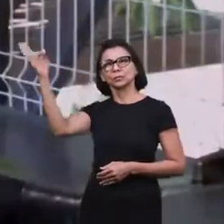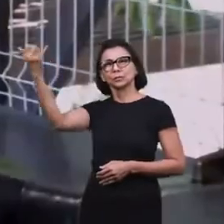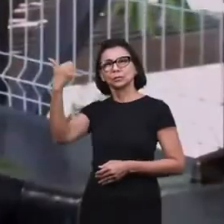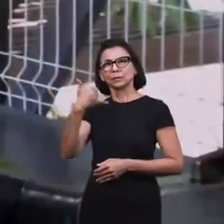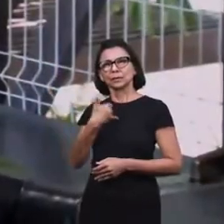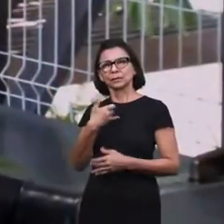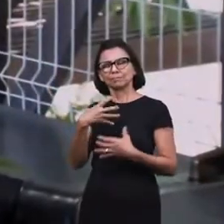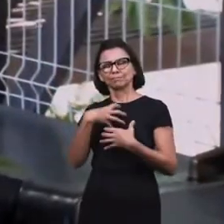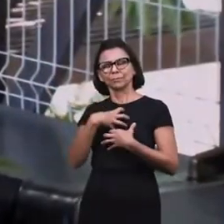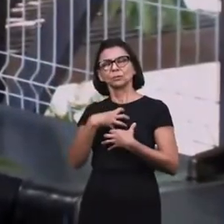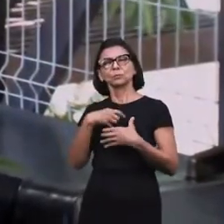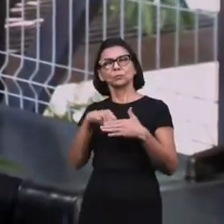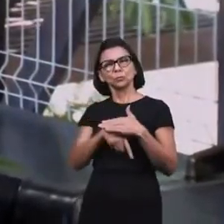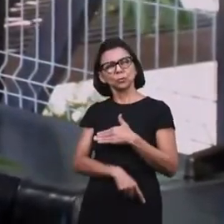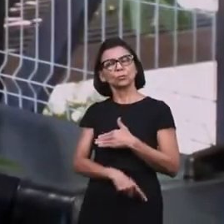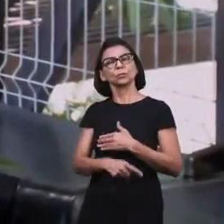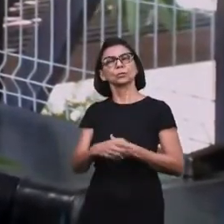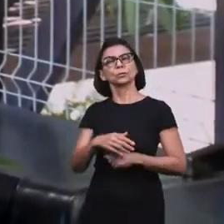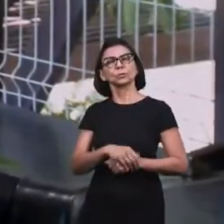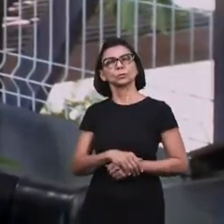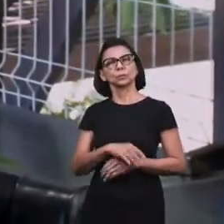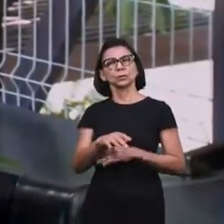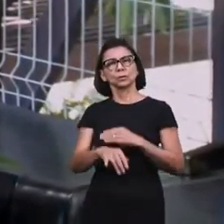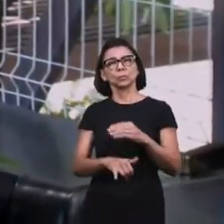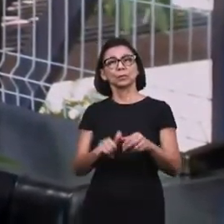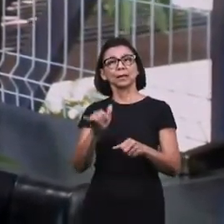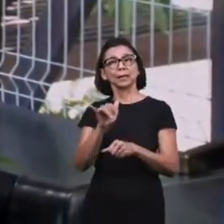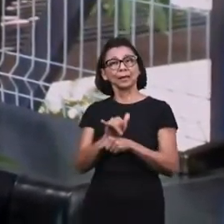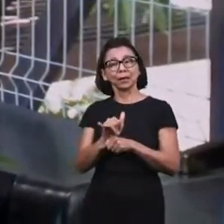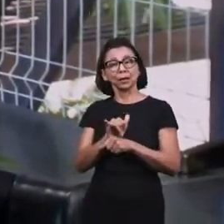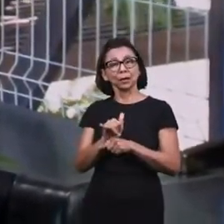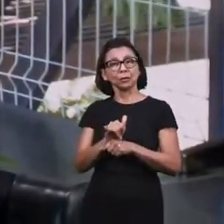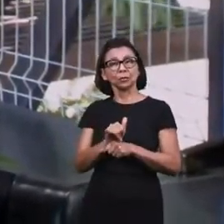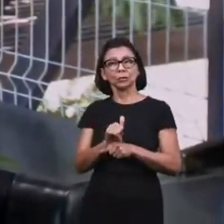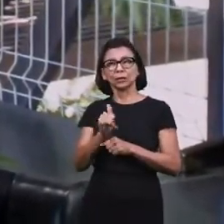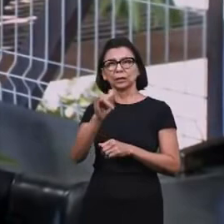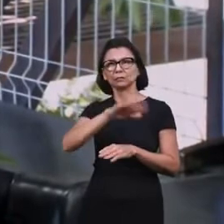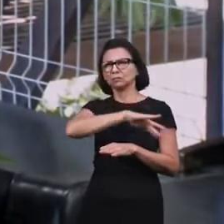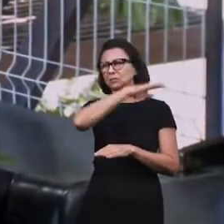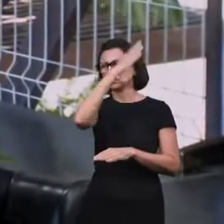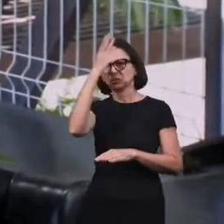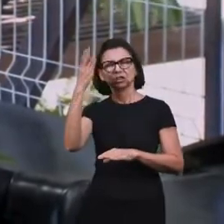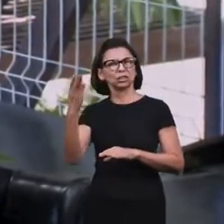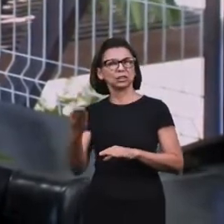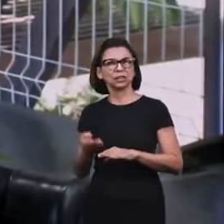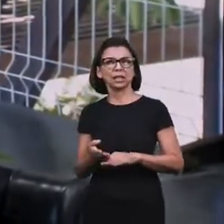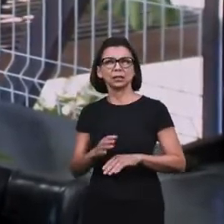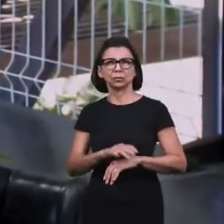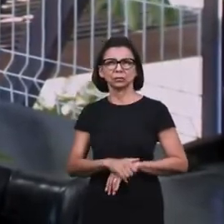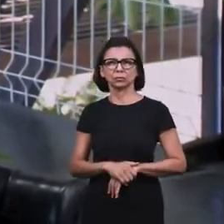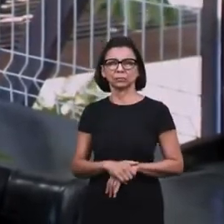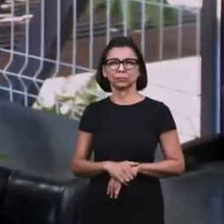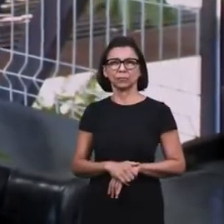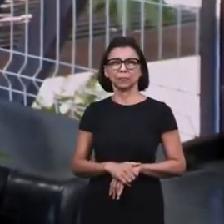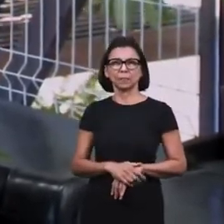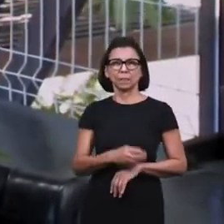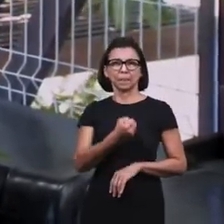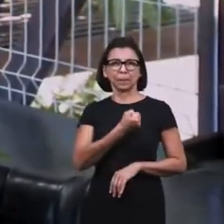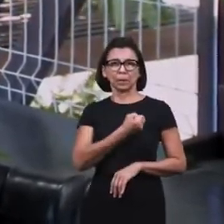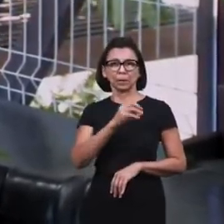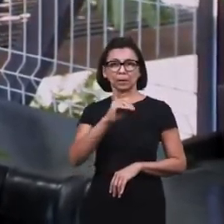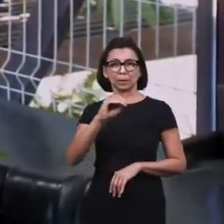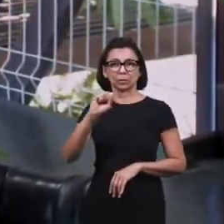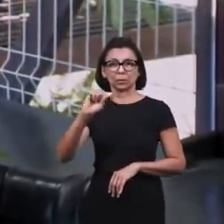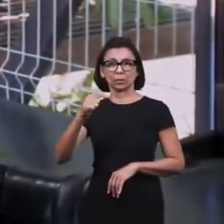we have a direct channel that will assist you call this number anytime during day or night the number is 0800